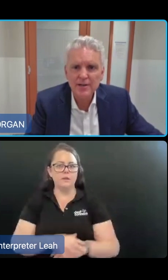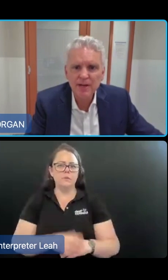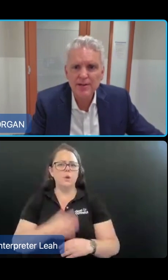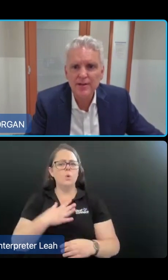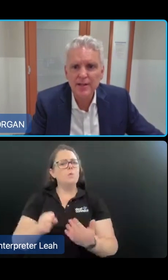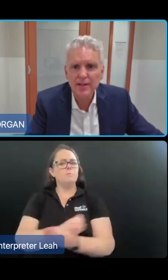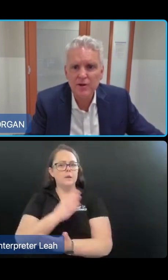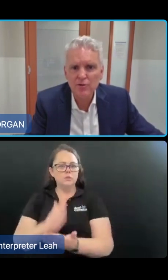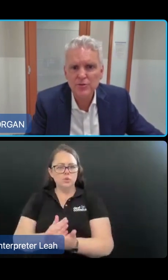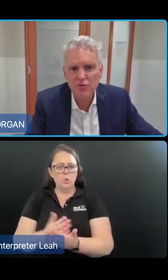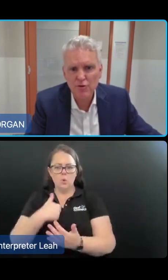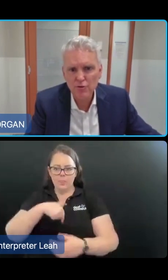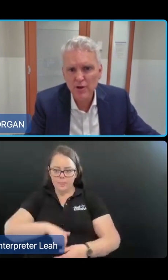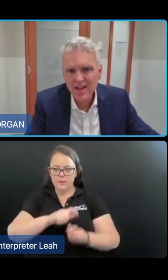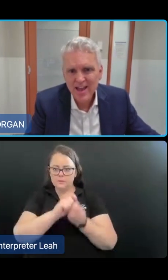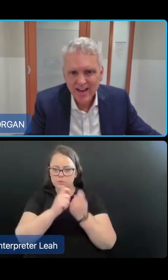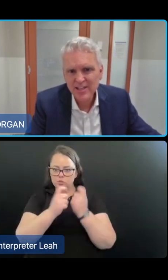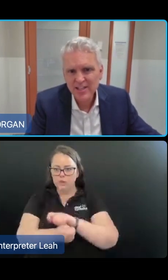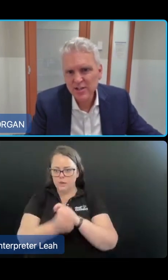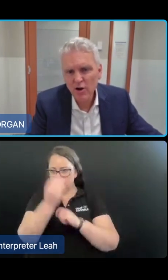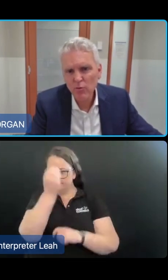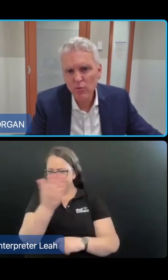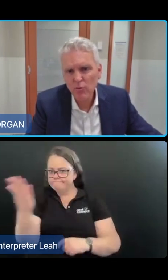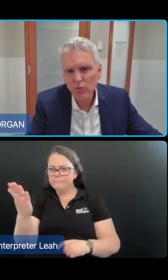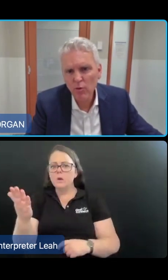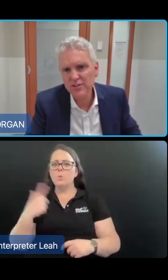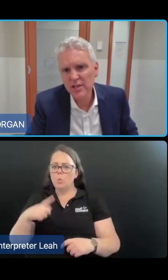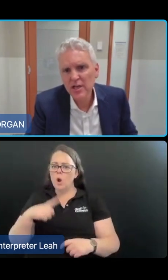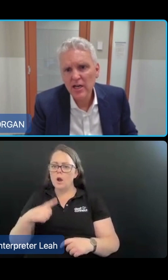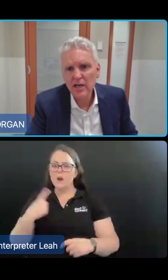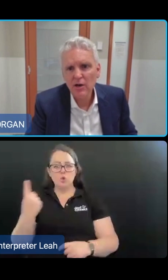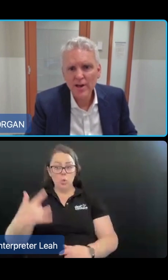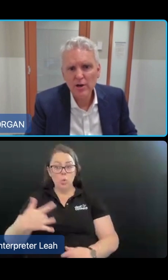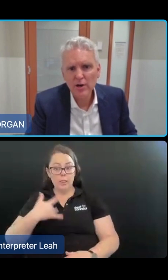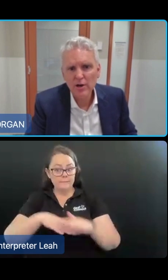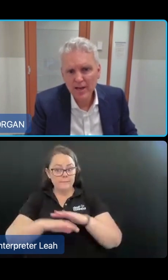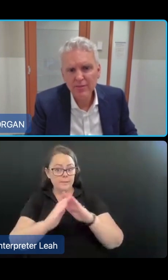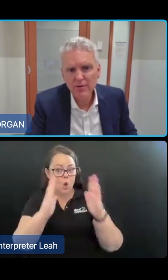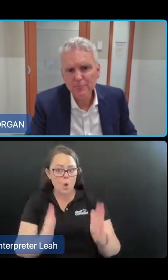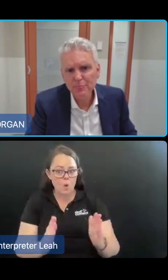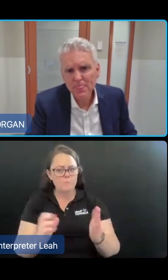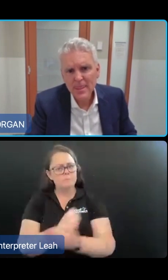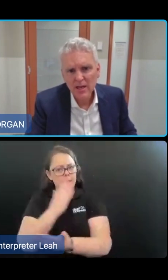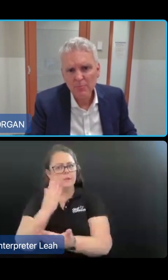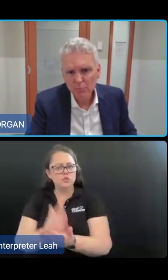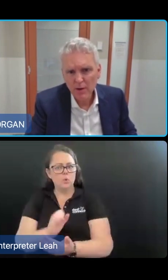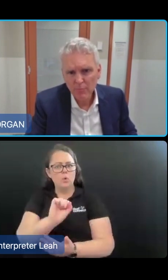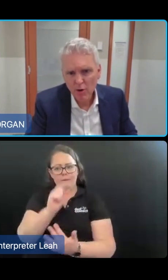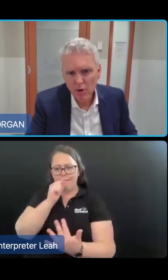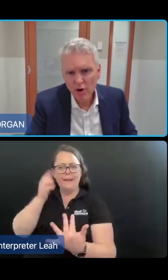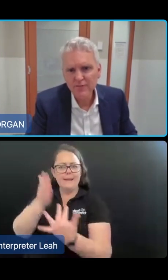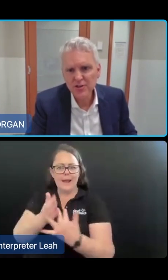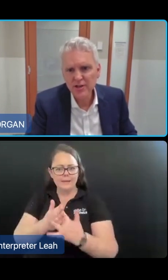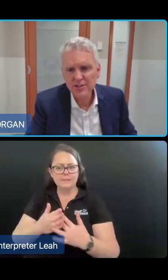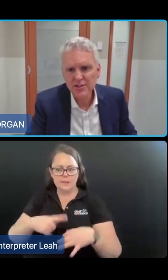people to stay independent in their homes through access to high quality services when and where they need them and a